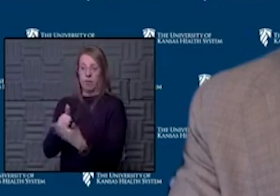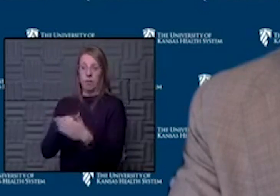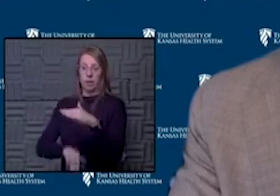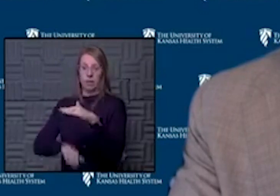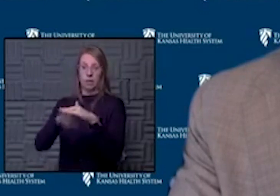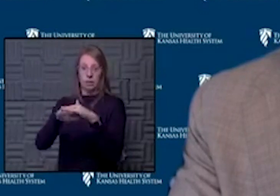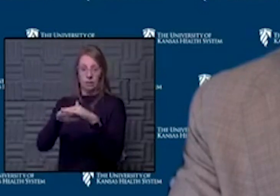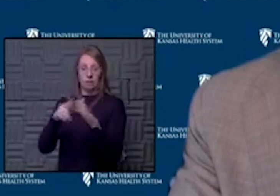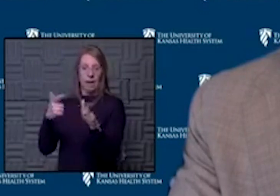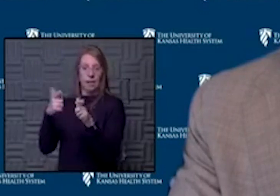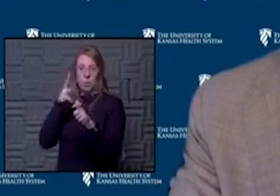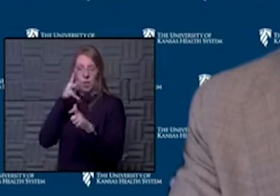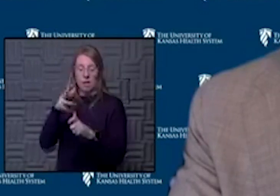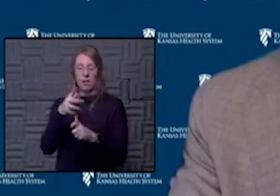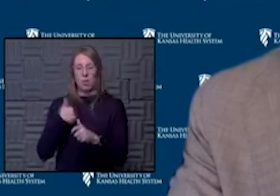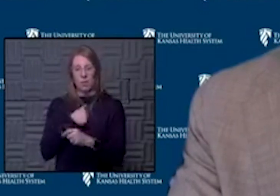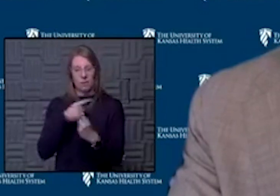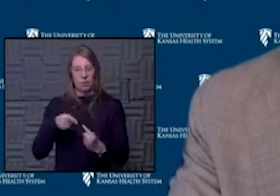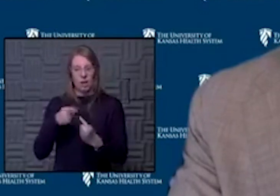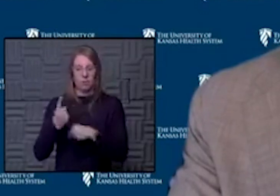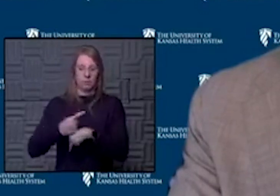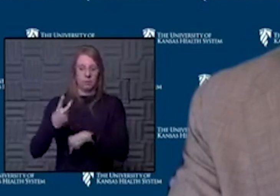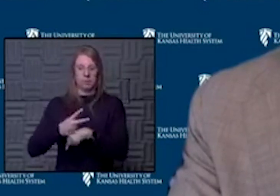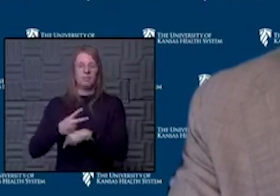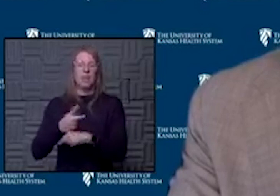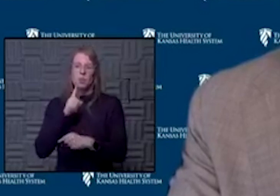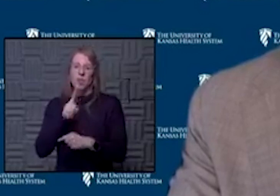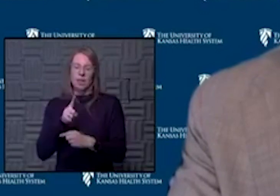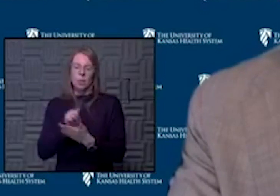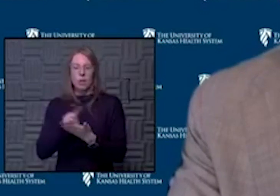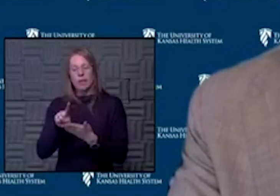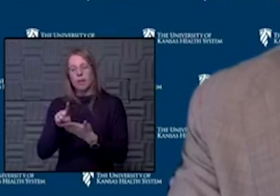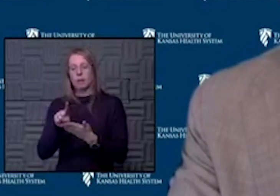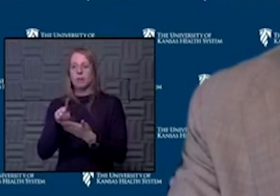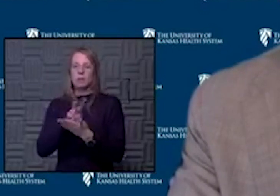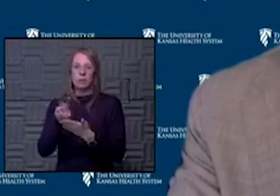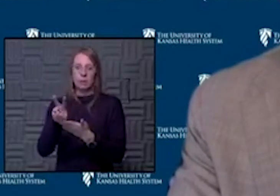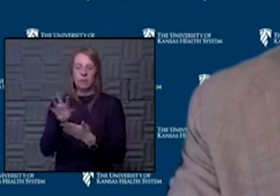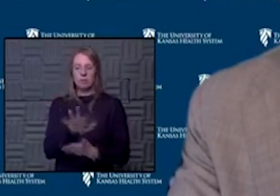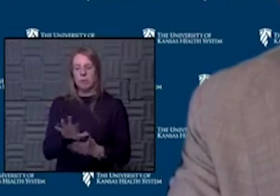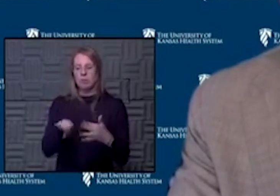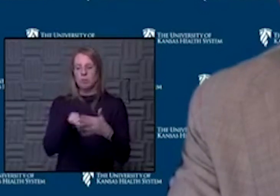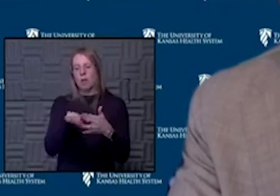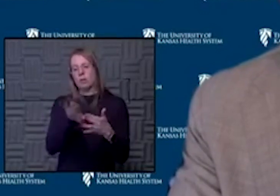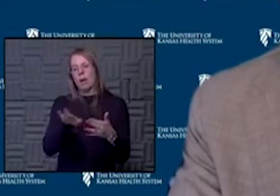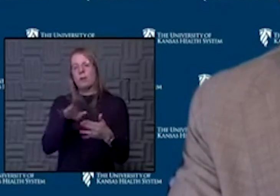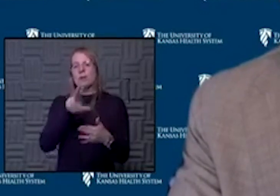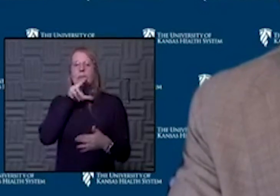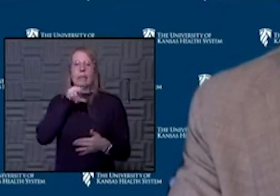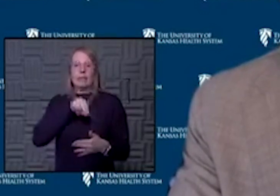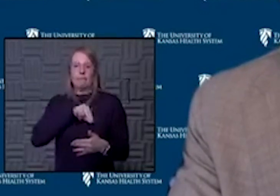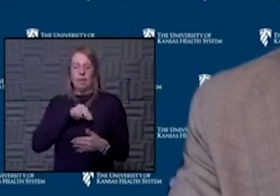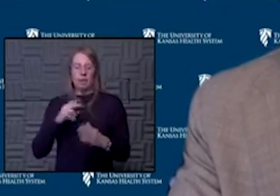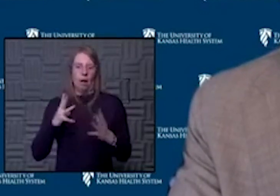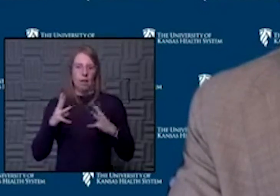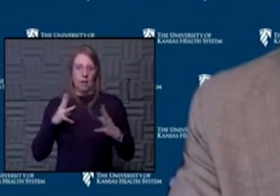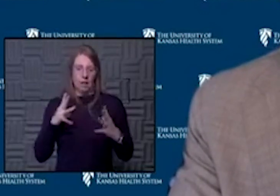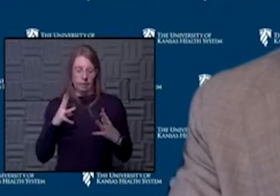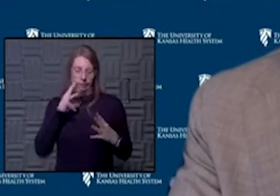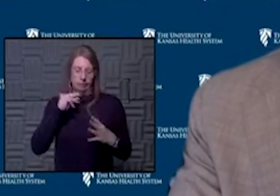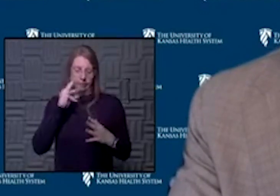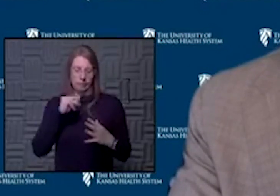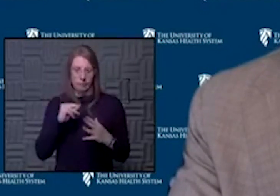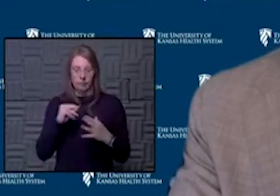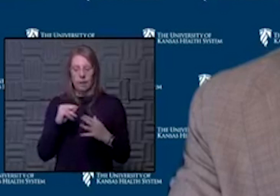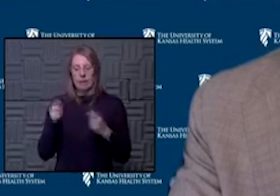over the past day or two, really over the past week, week and a half, there was a little bit of a break right around, uh, the Thanksgiving holiday, uh, to,